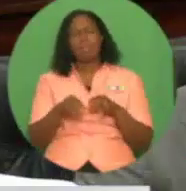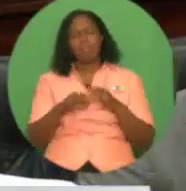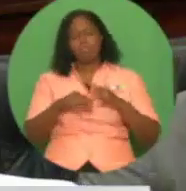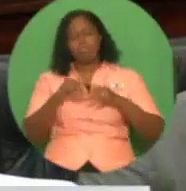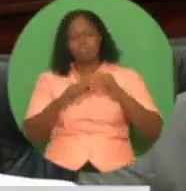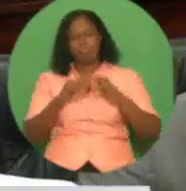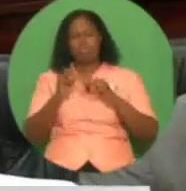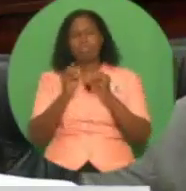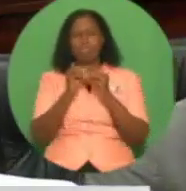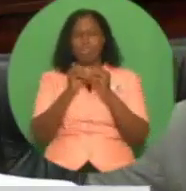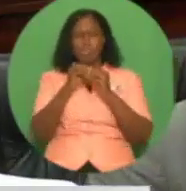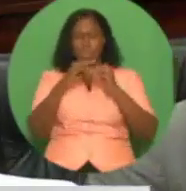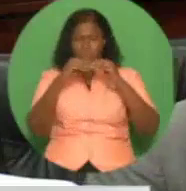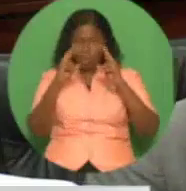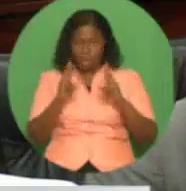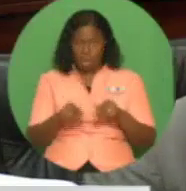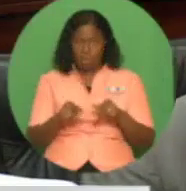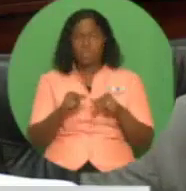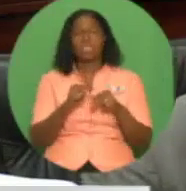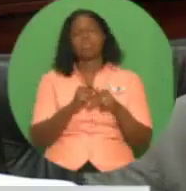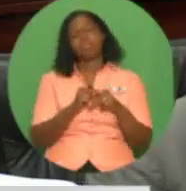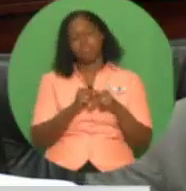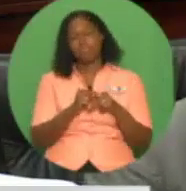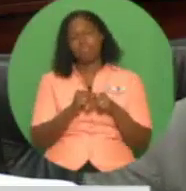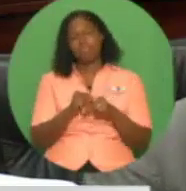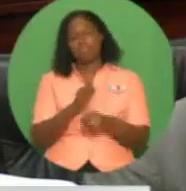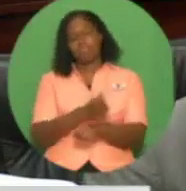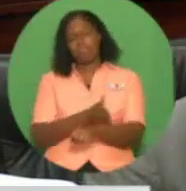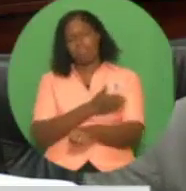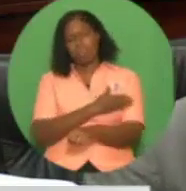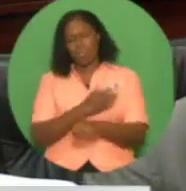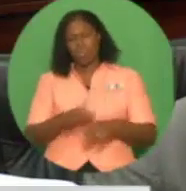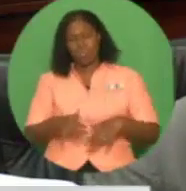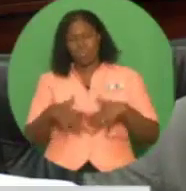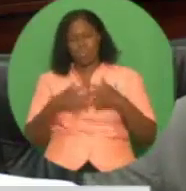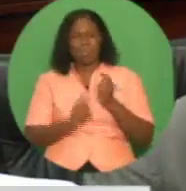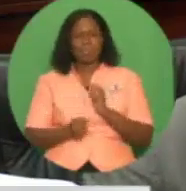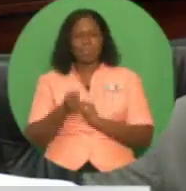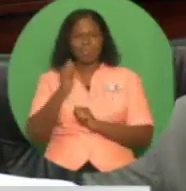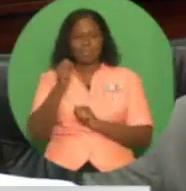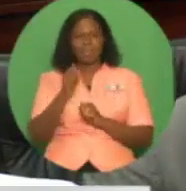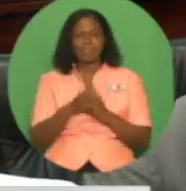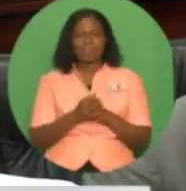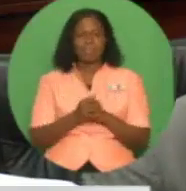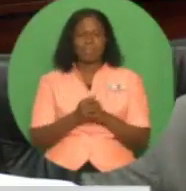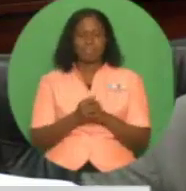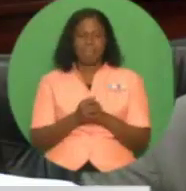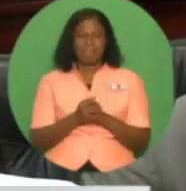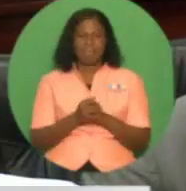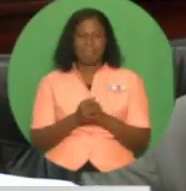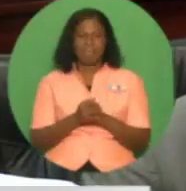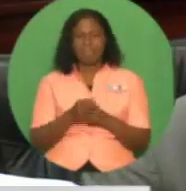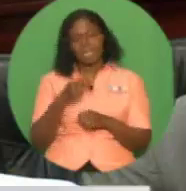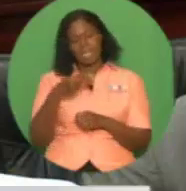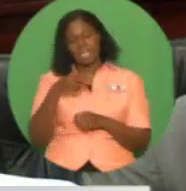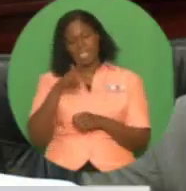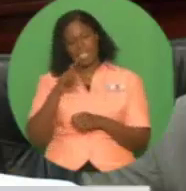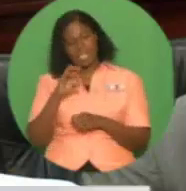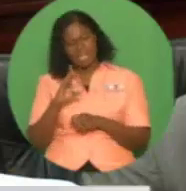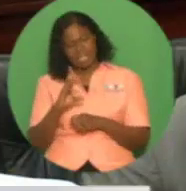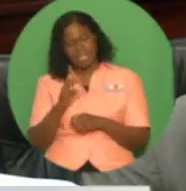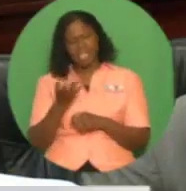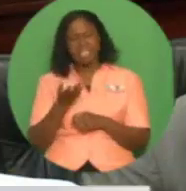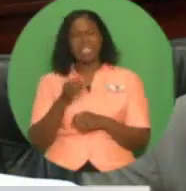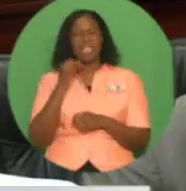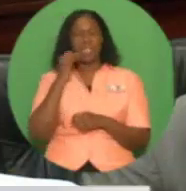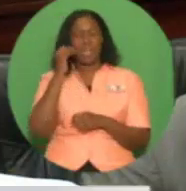framework of cooperation and financing among the HTC, the Home Mortgage Bank, and